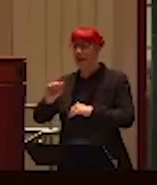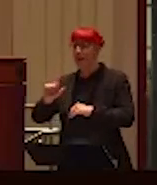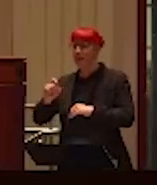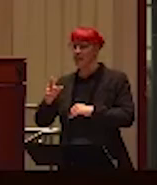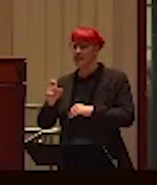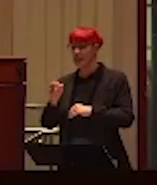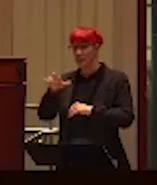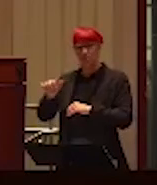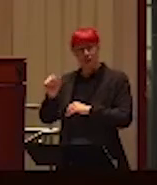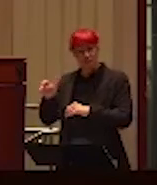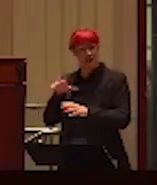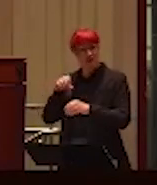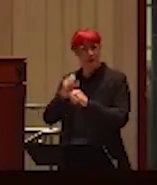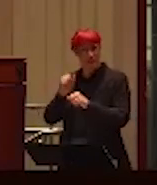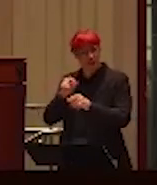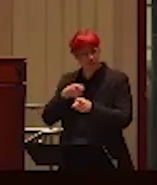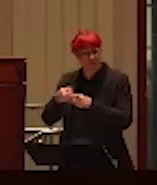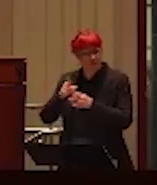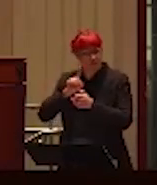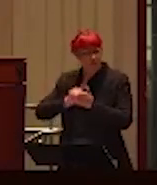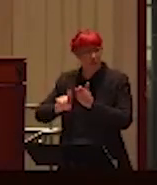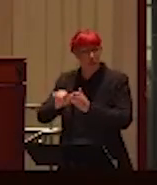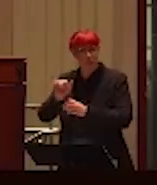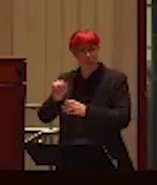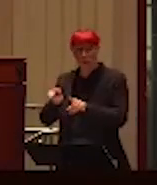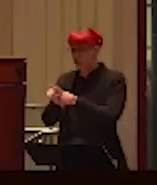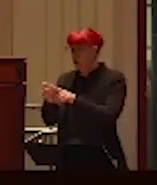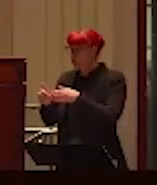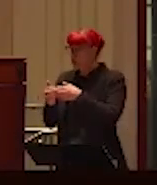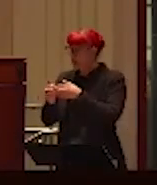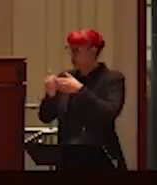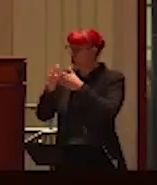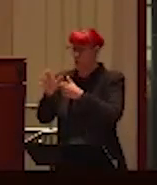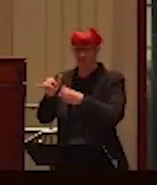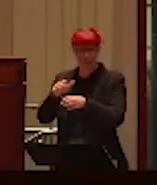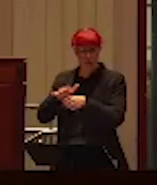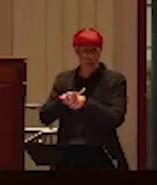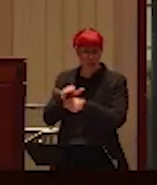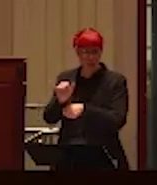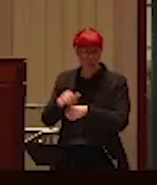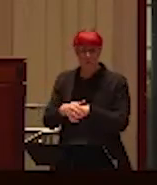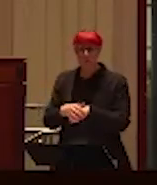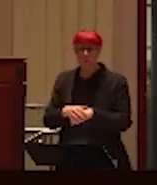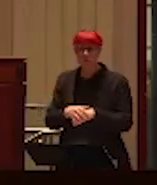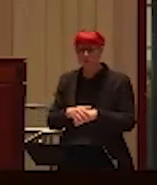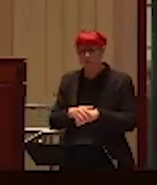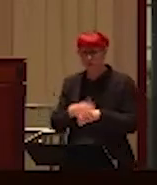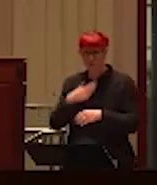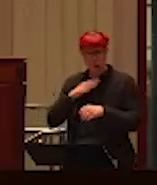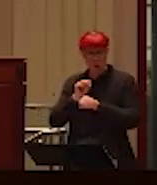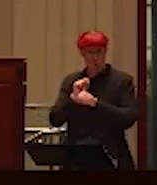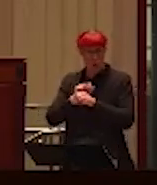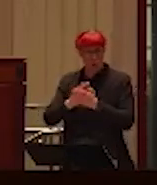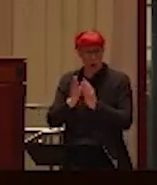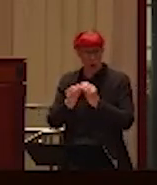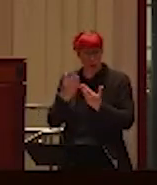and, um, she's a leader in the field. Although, that didn't make it necessarily easy, because I started writing about Alexander's work,